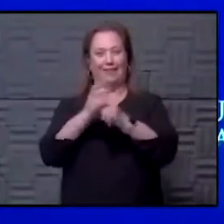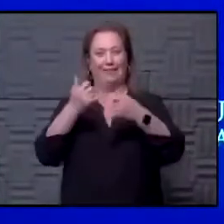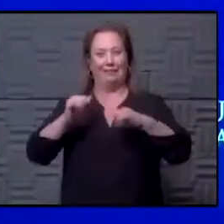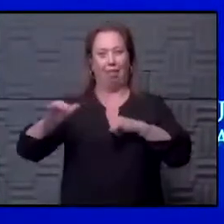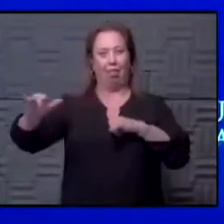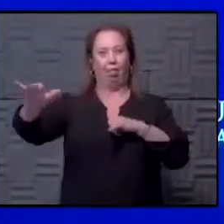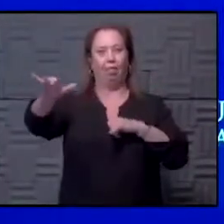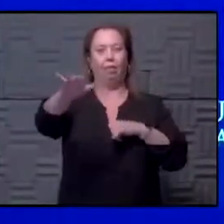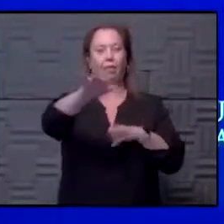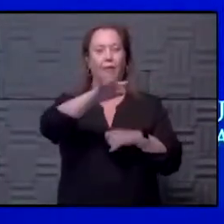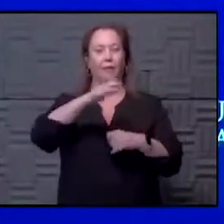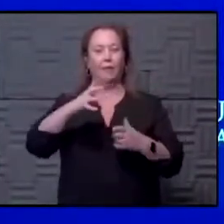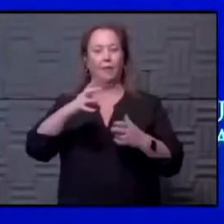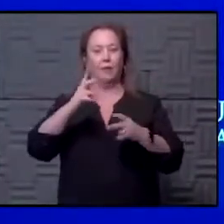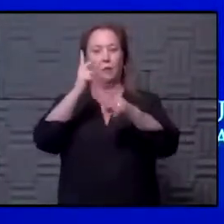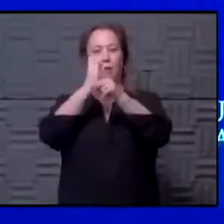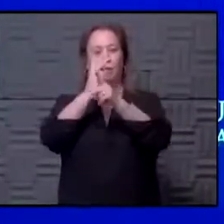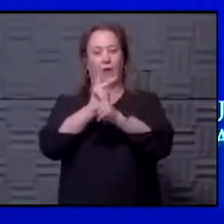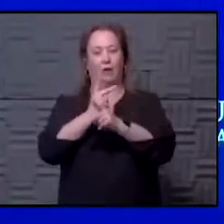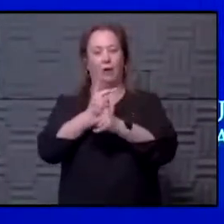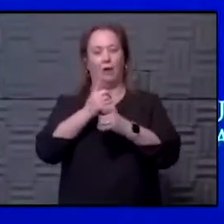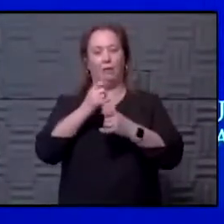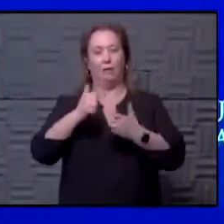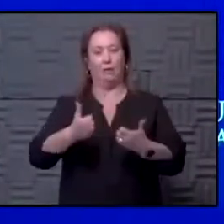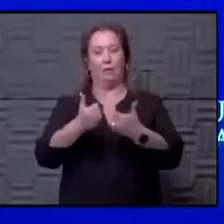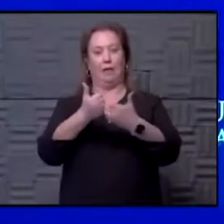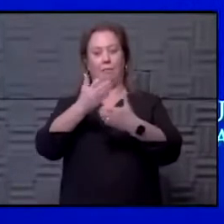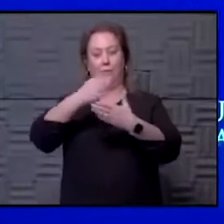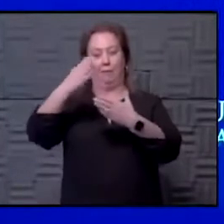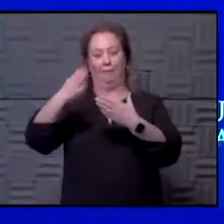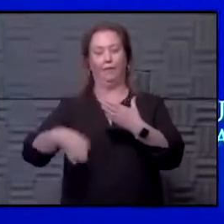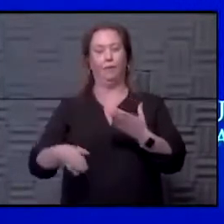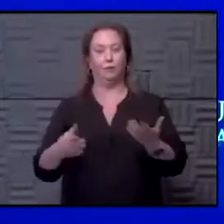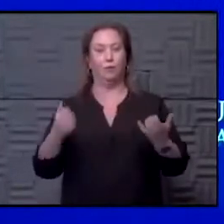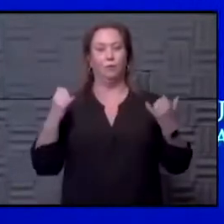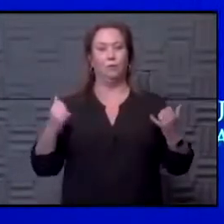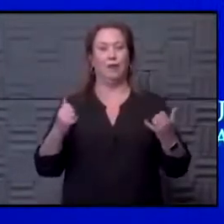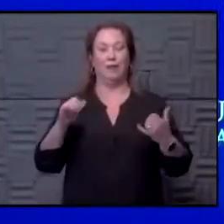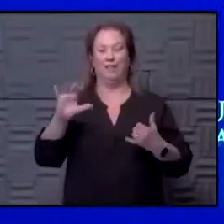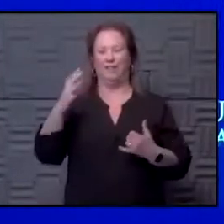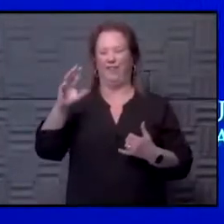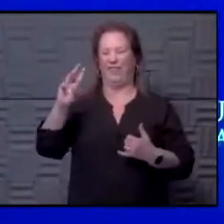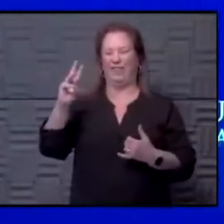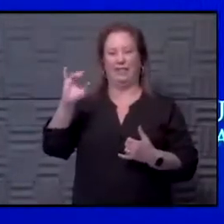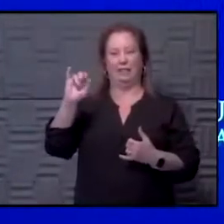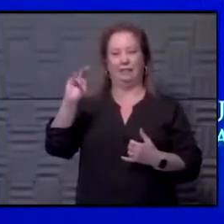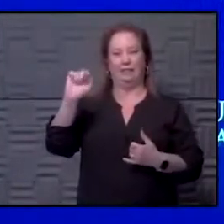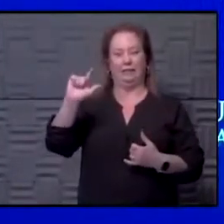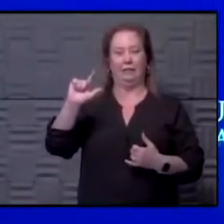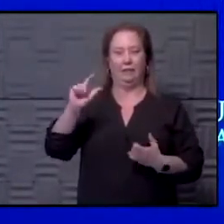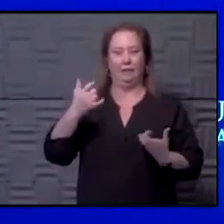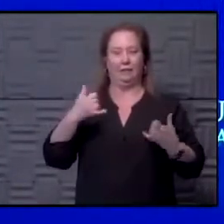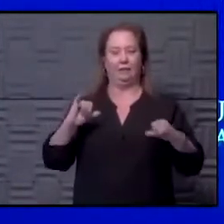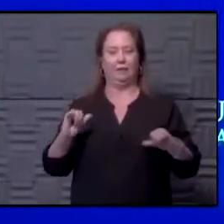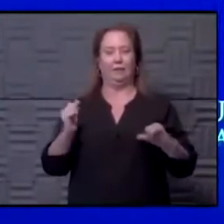we've got that figured out, the game will be over. And I think, but right now, I'd we're in the fifth or sixth inning. We've still got a few more innings to play. But what I'm